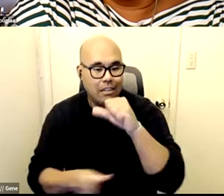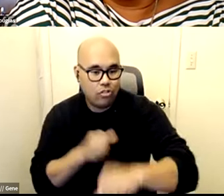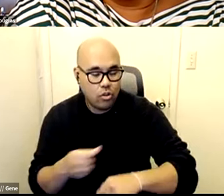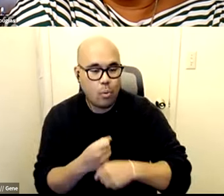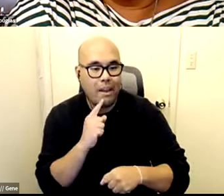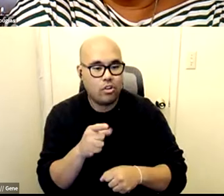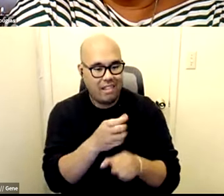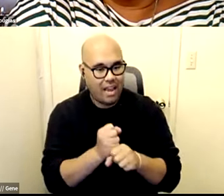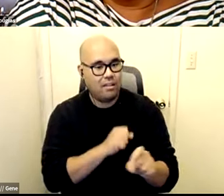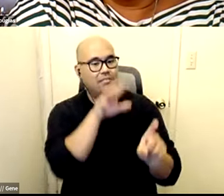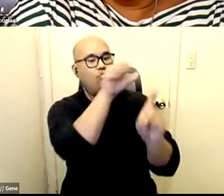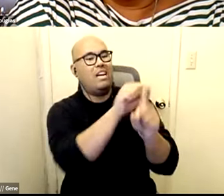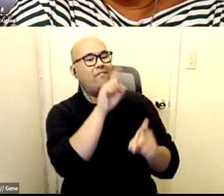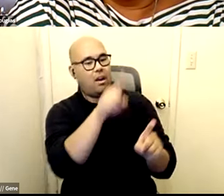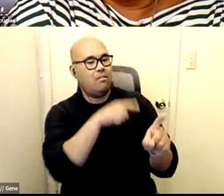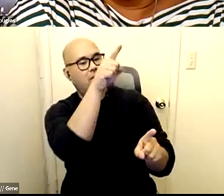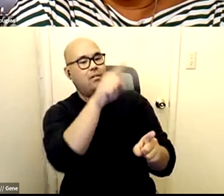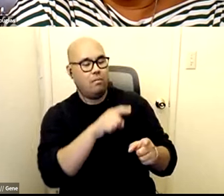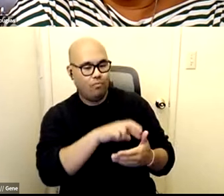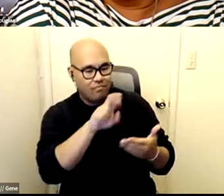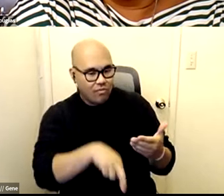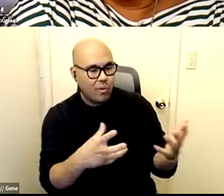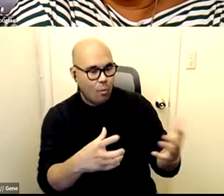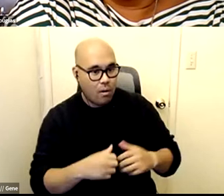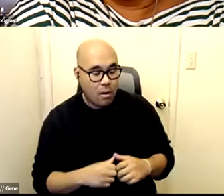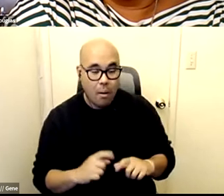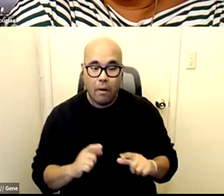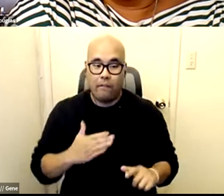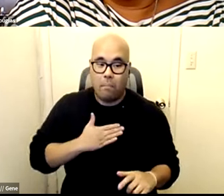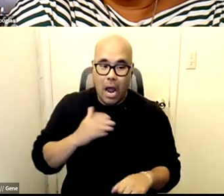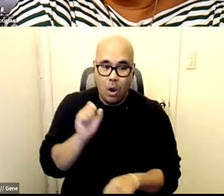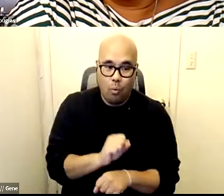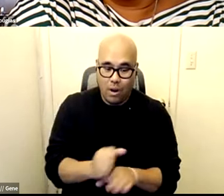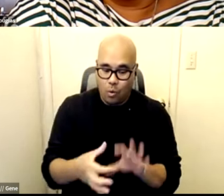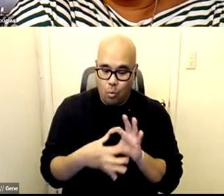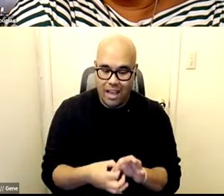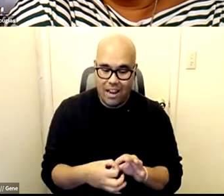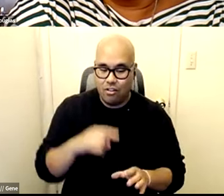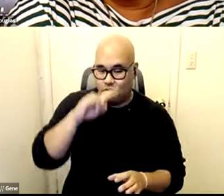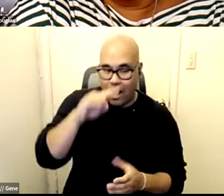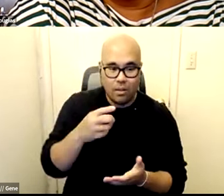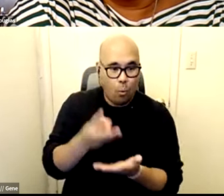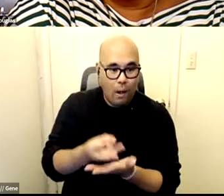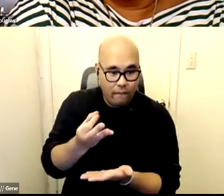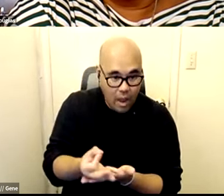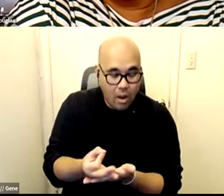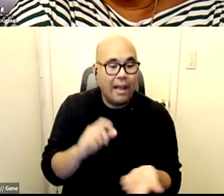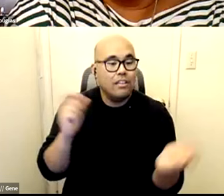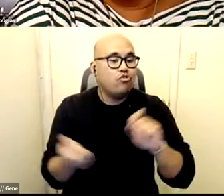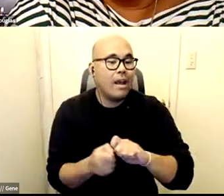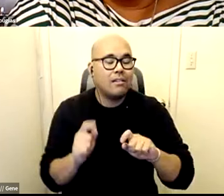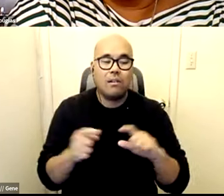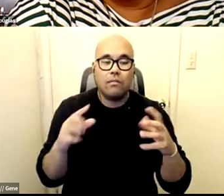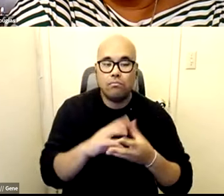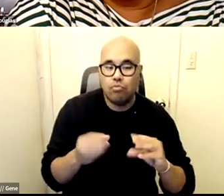outcomes that they have but for the work that i'm doing around child welfare in changing the narratives and